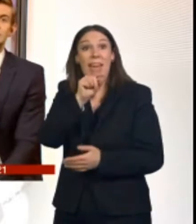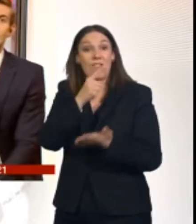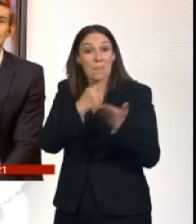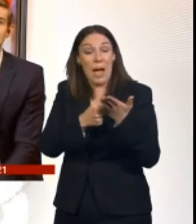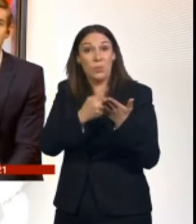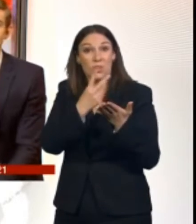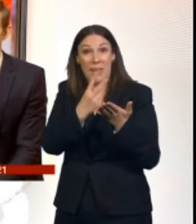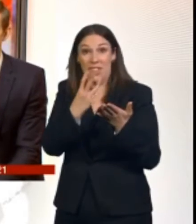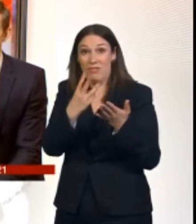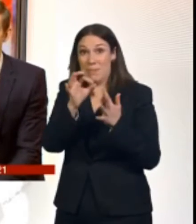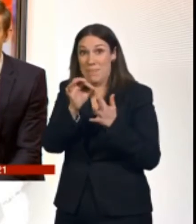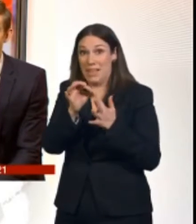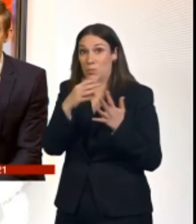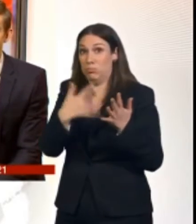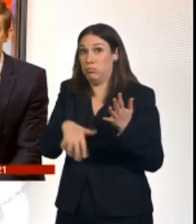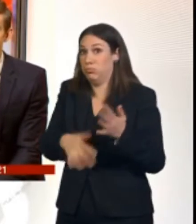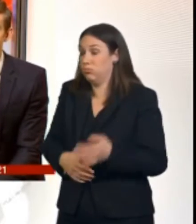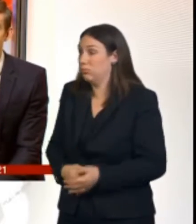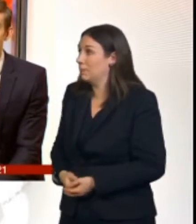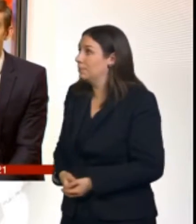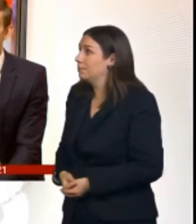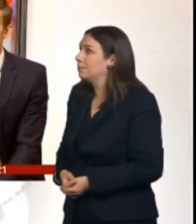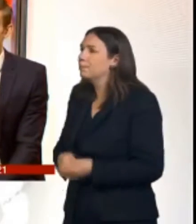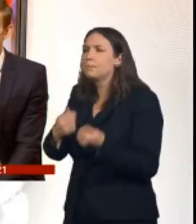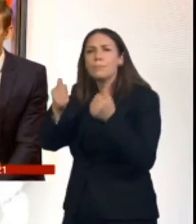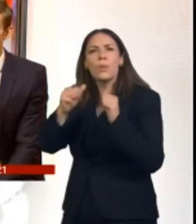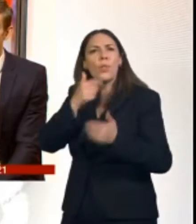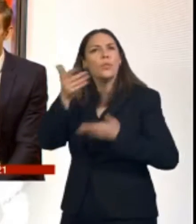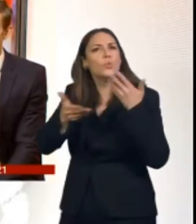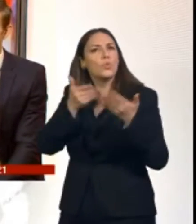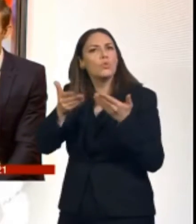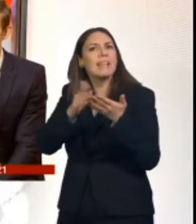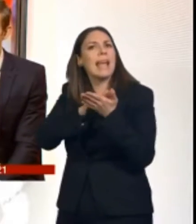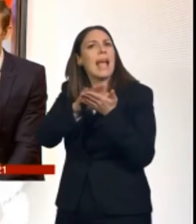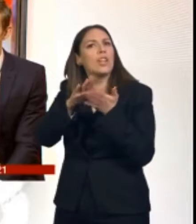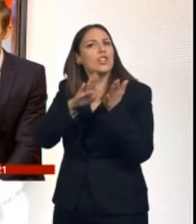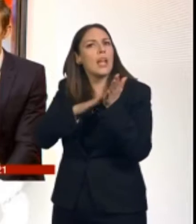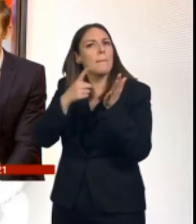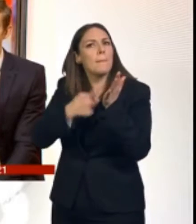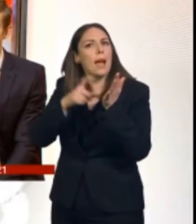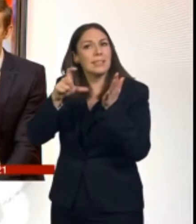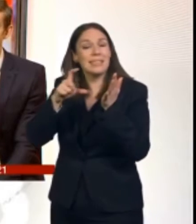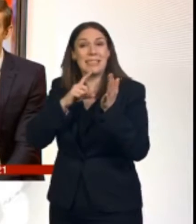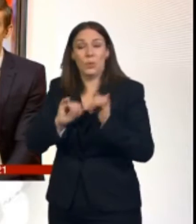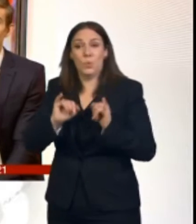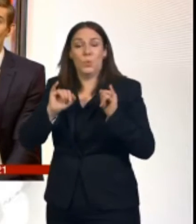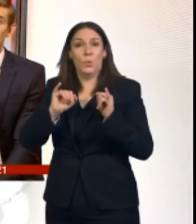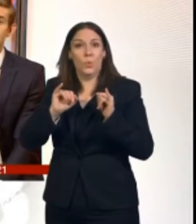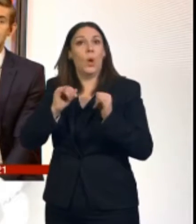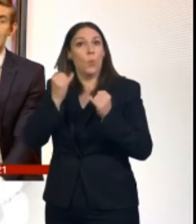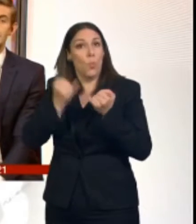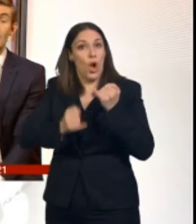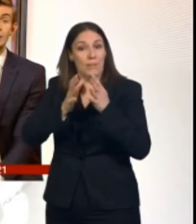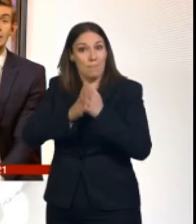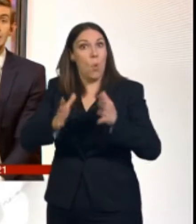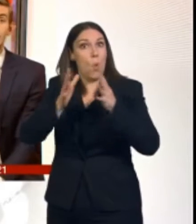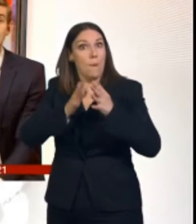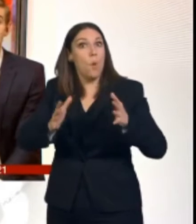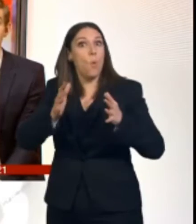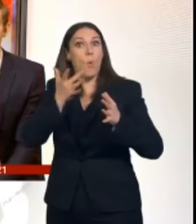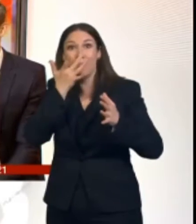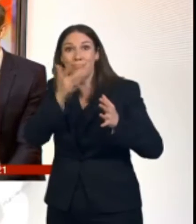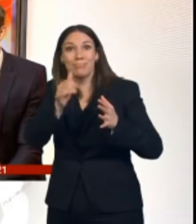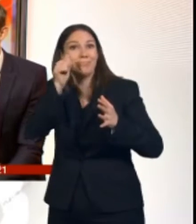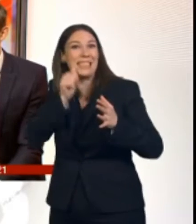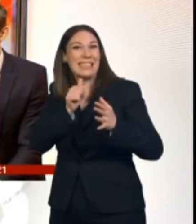says there's been a 20% rise in scams demanding money over the phone and via email and text. They warn that the scams are getting